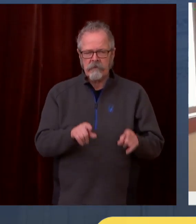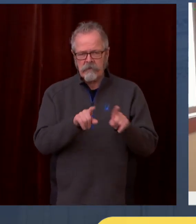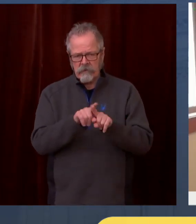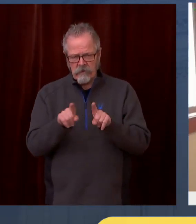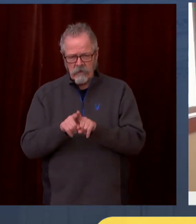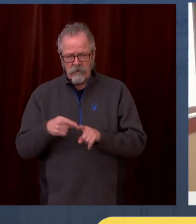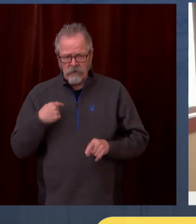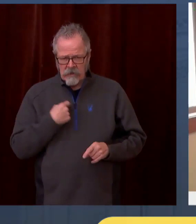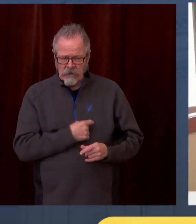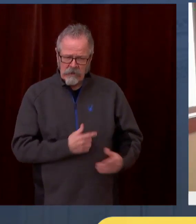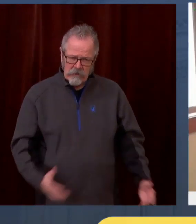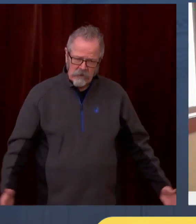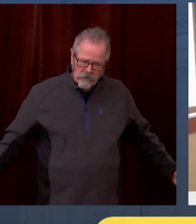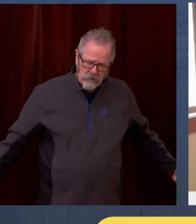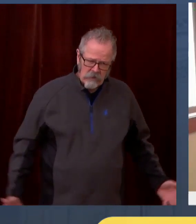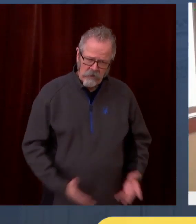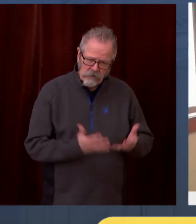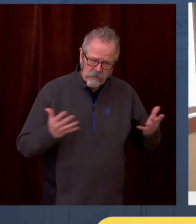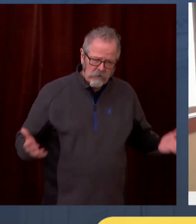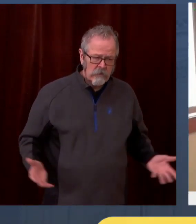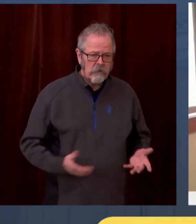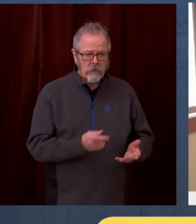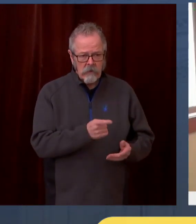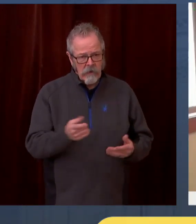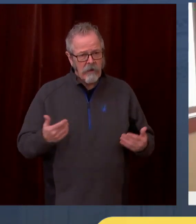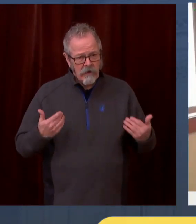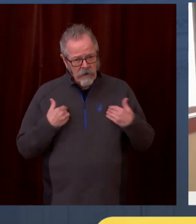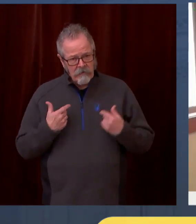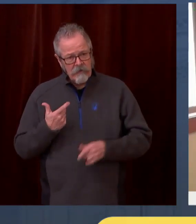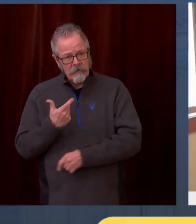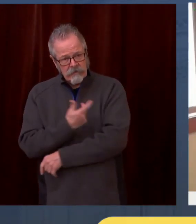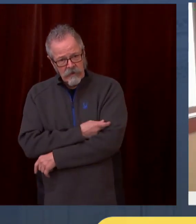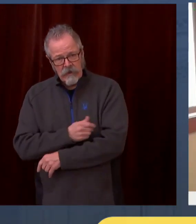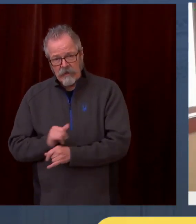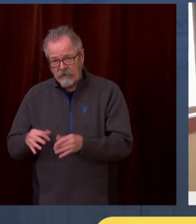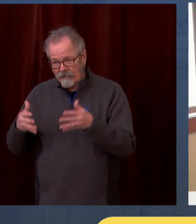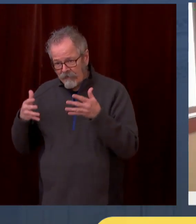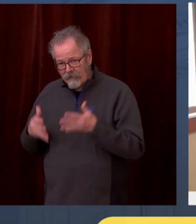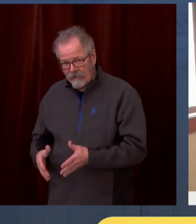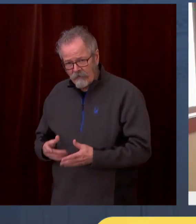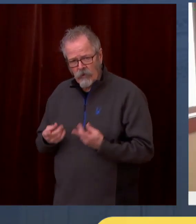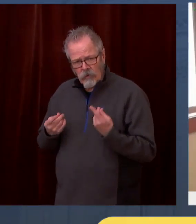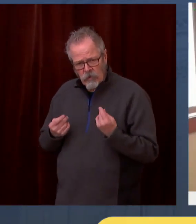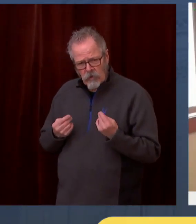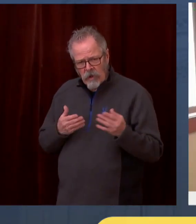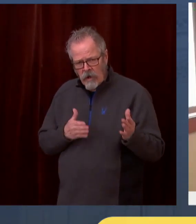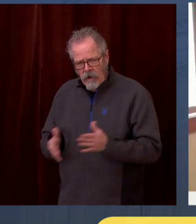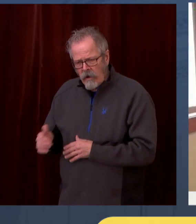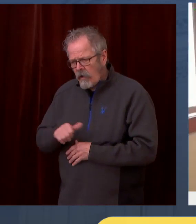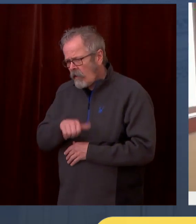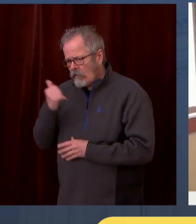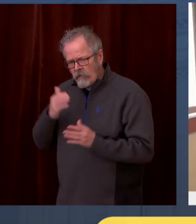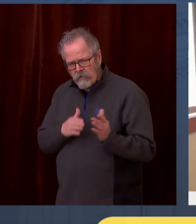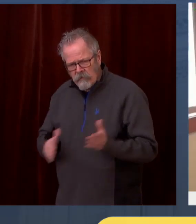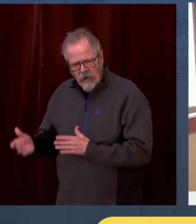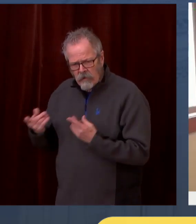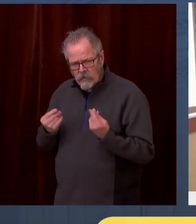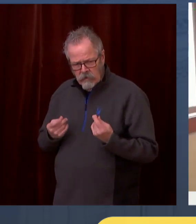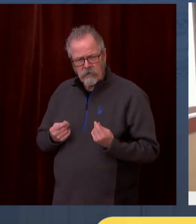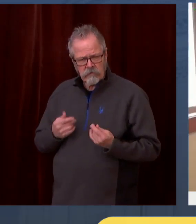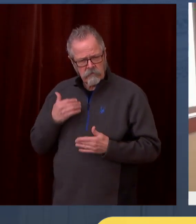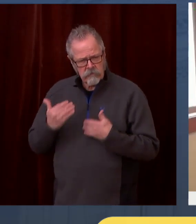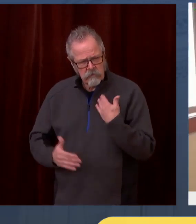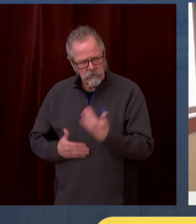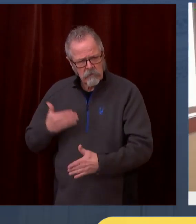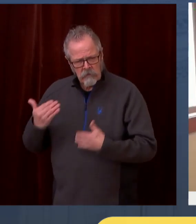talking about, about how to best use vaccine doses at the end of the day. Once the vial has been open, there is a time limit for when it needs to be used.